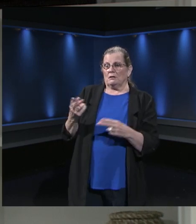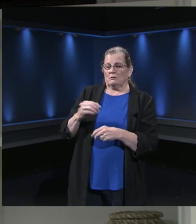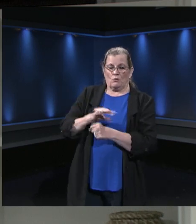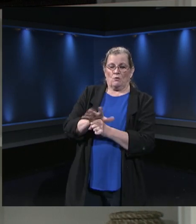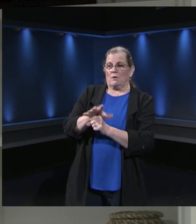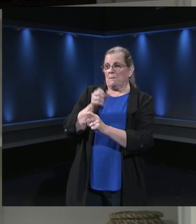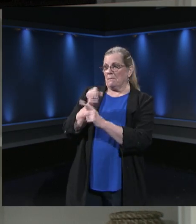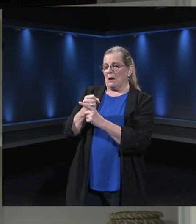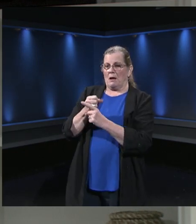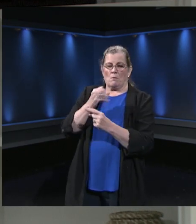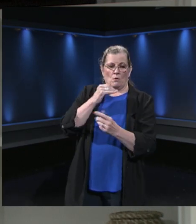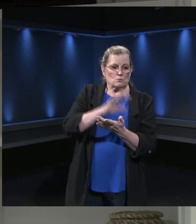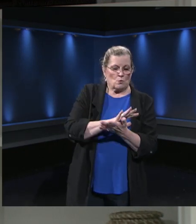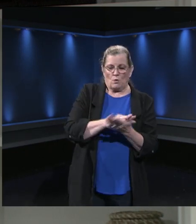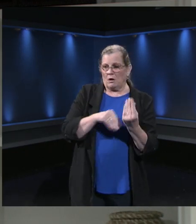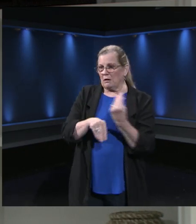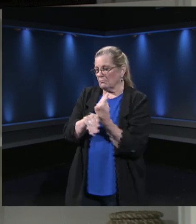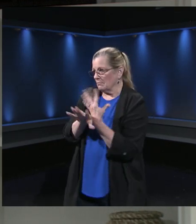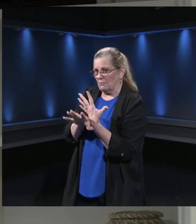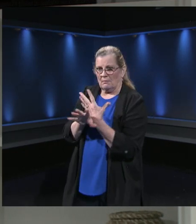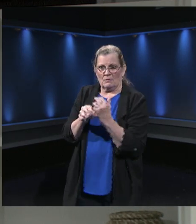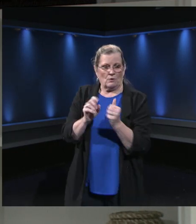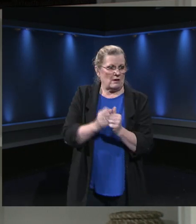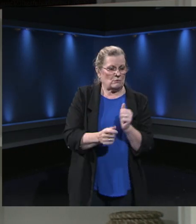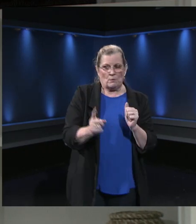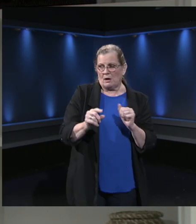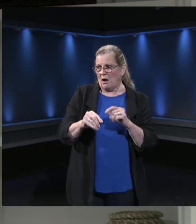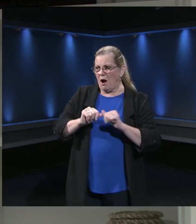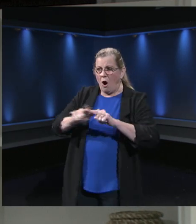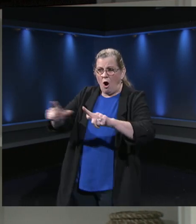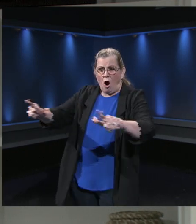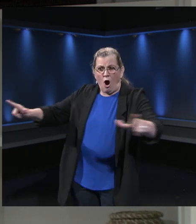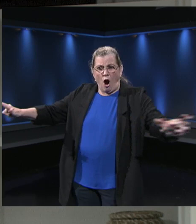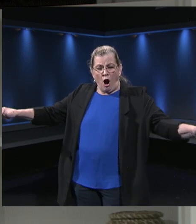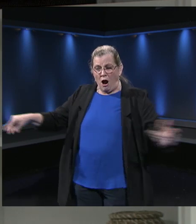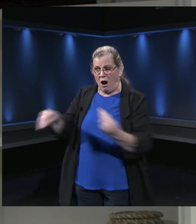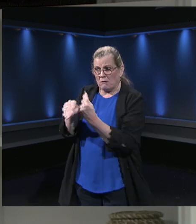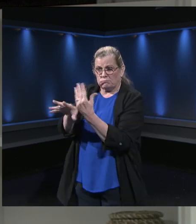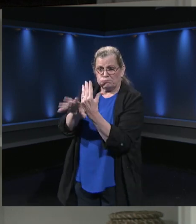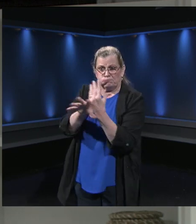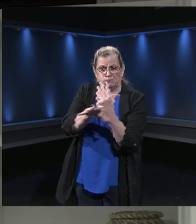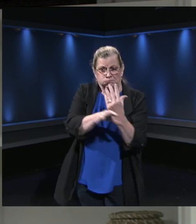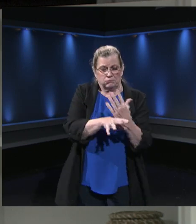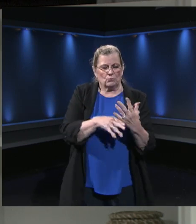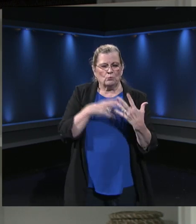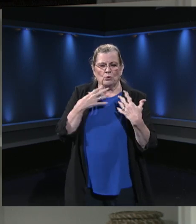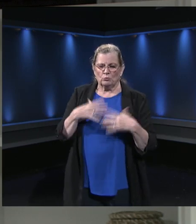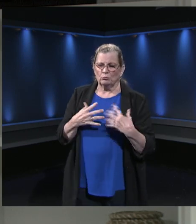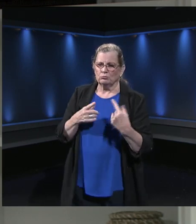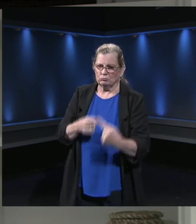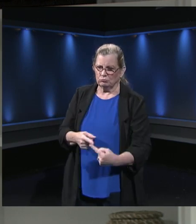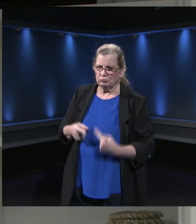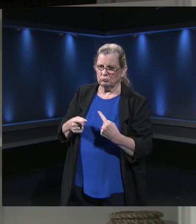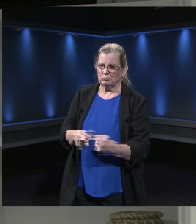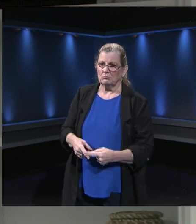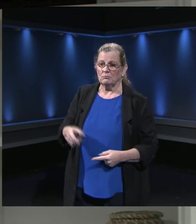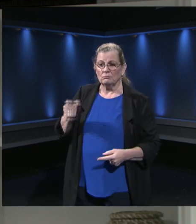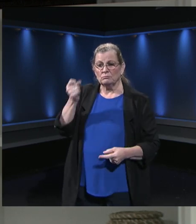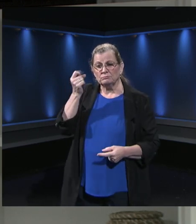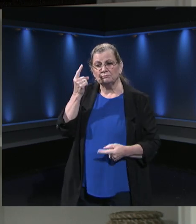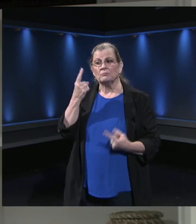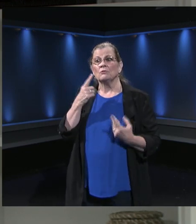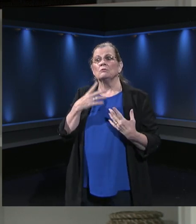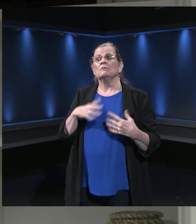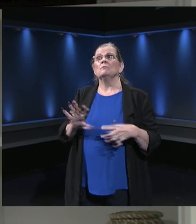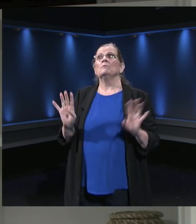challenges, even here in Fairfax County Public Schools. We have struggled at moments, but we have soared much more than